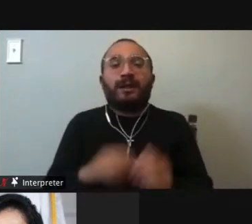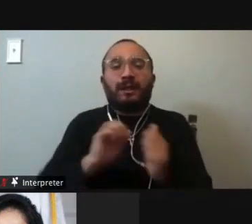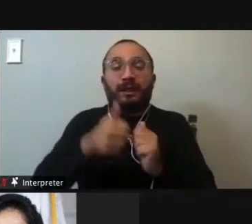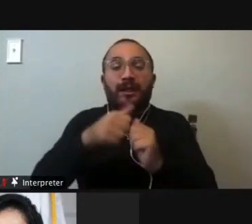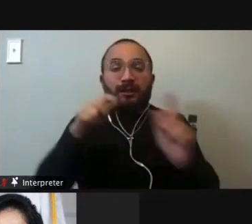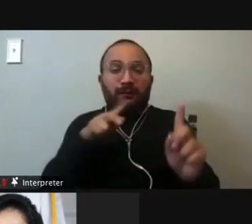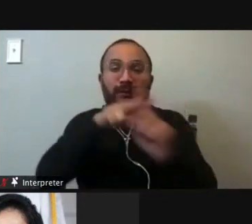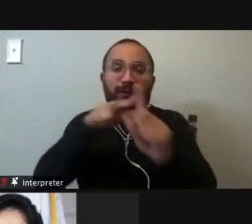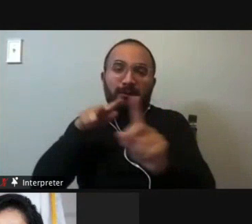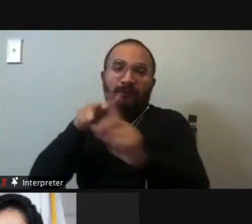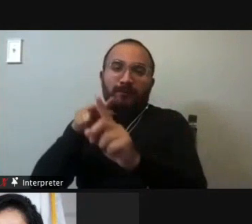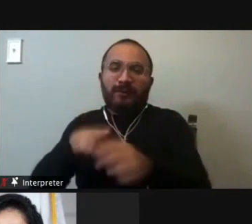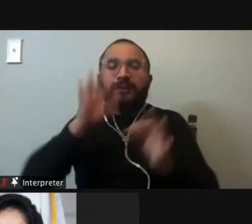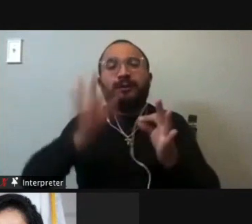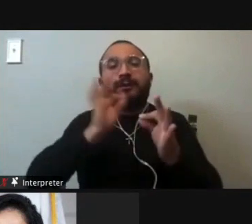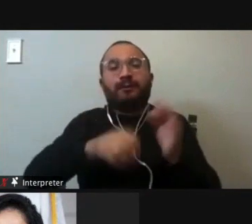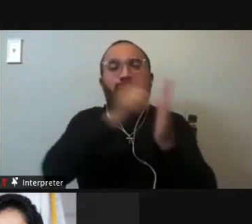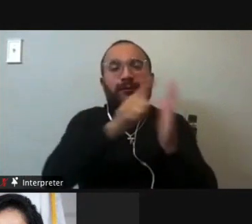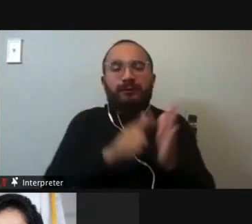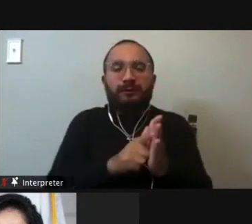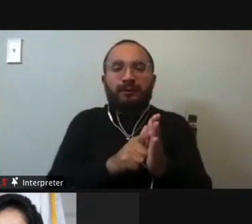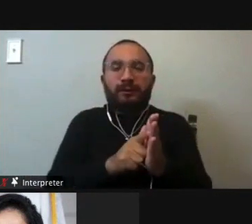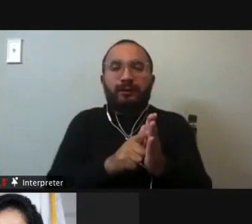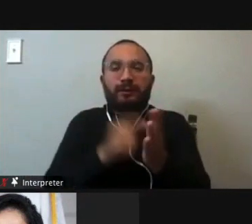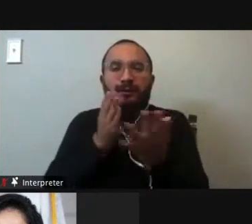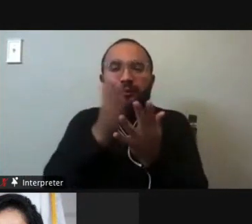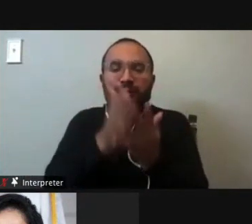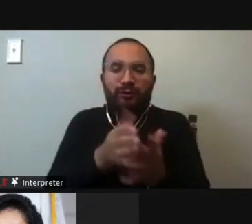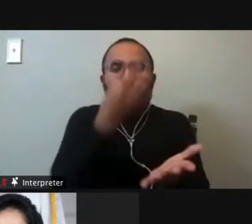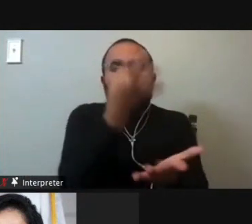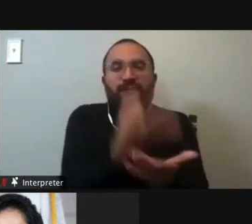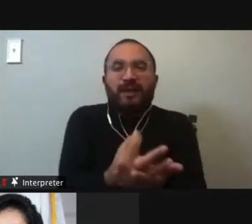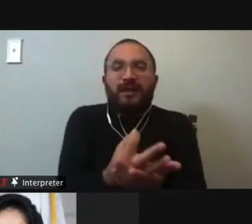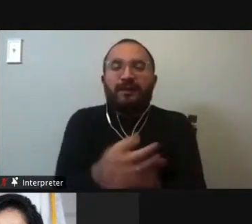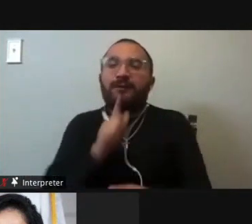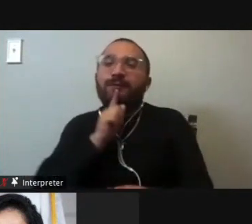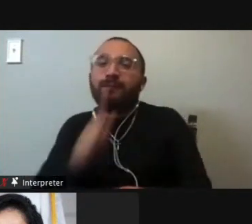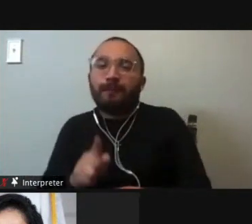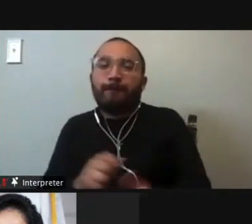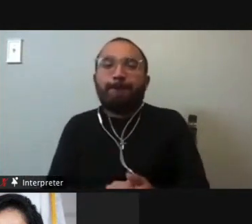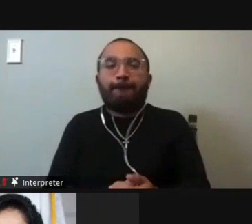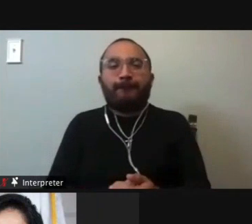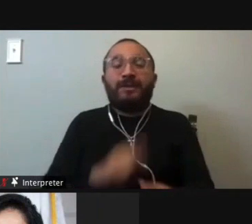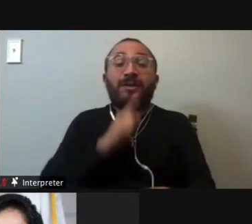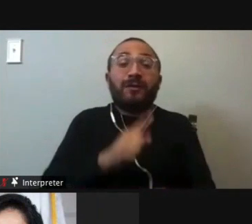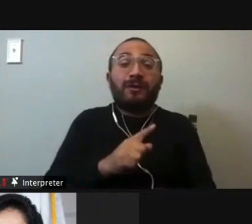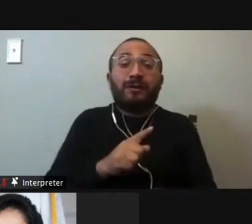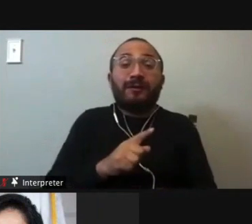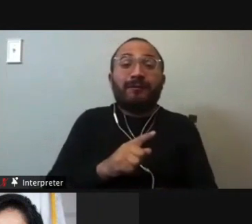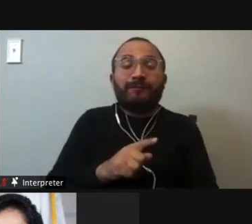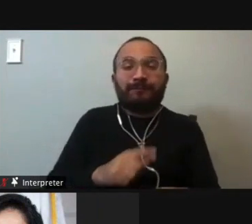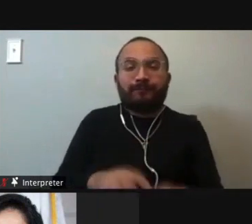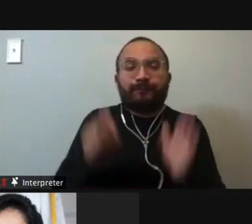it in any given case with the facts and law in a specific case. One more little fact, Texas has never elected a woman